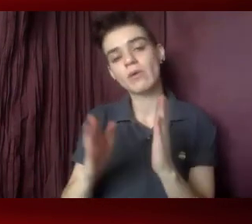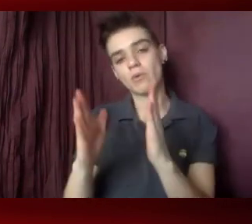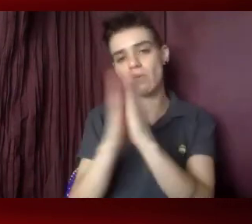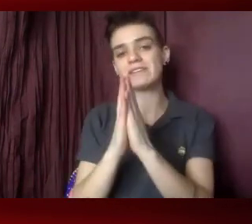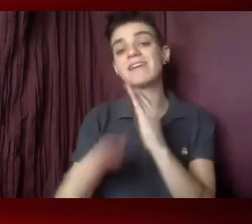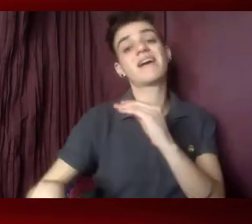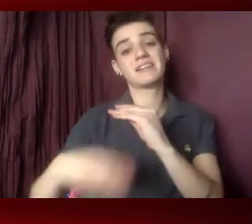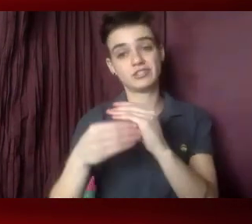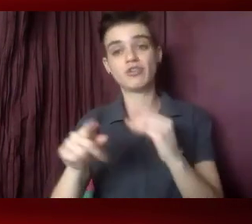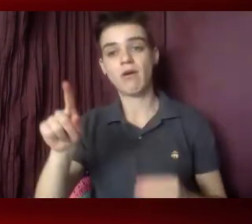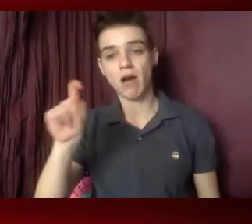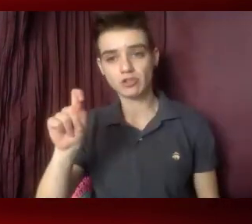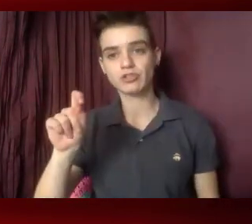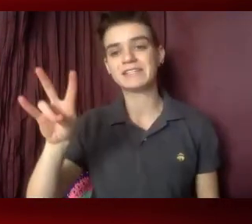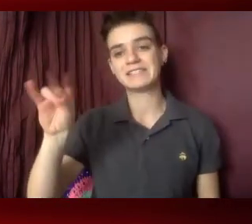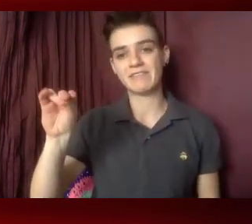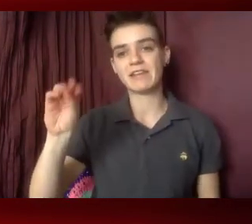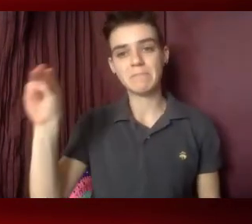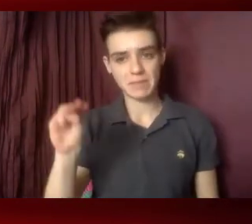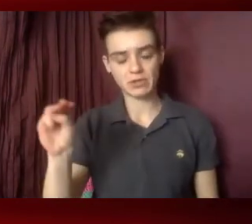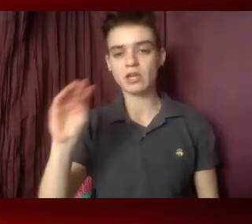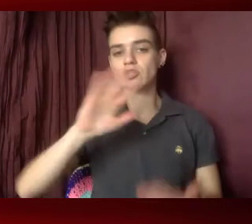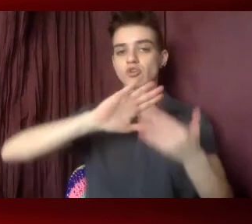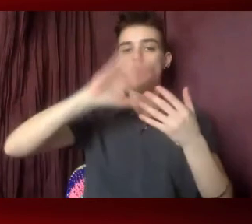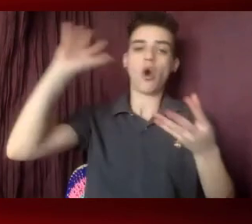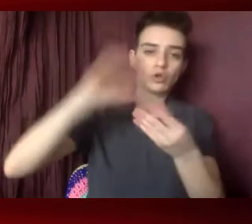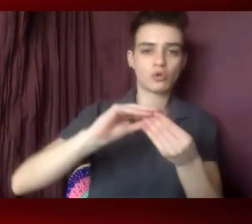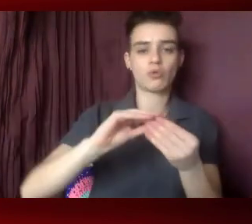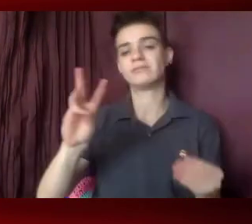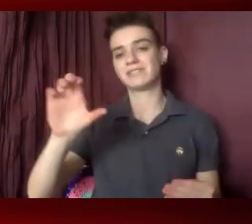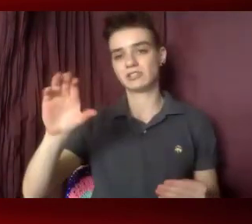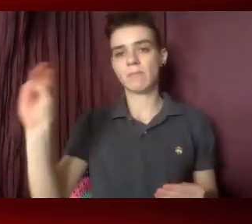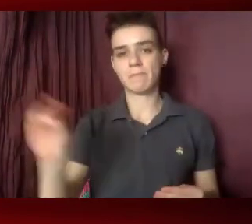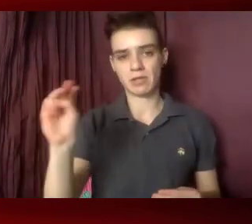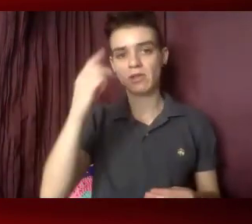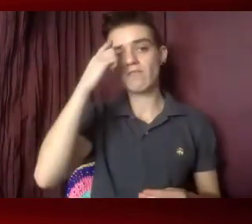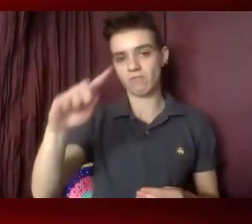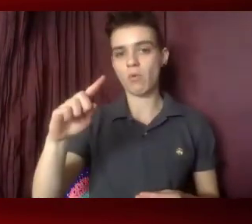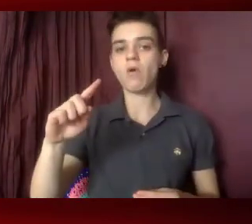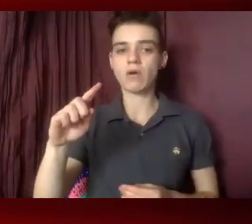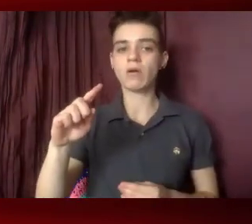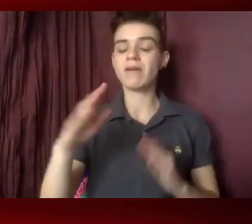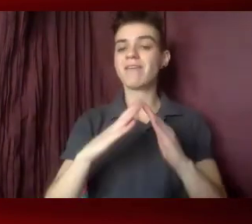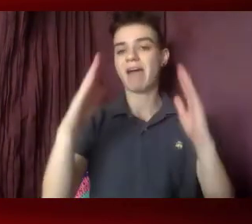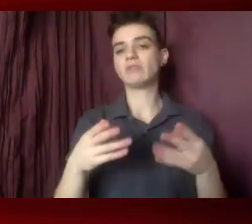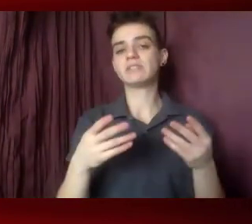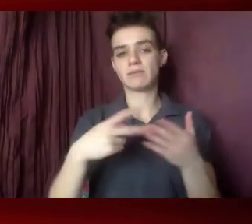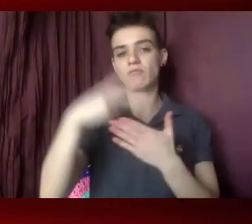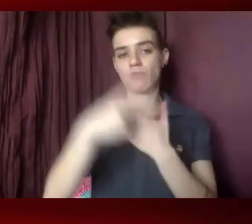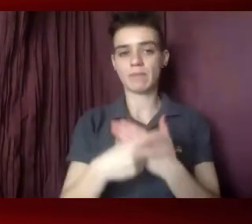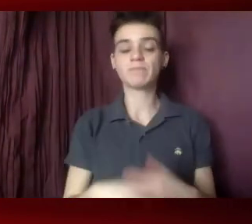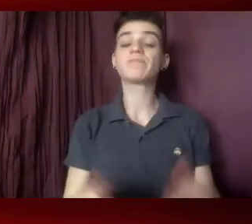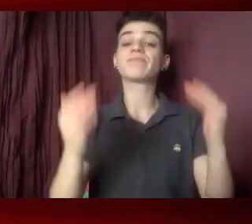an additional $170 million for a total of $600 million for the HOPWA program. Another great program, the